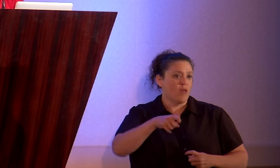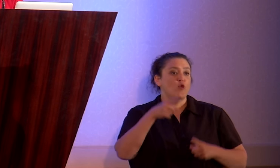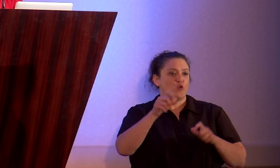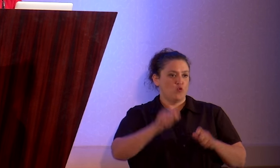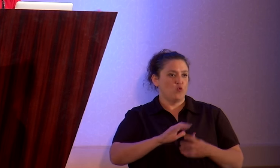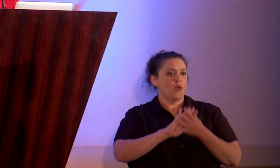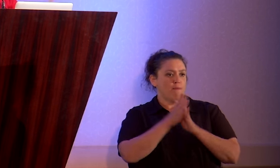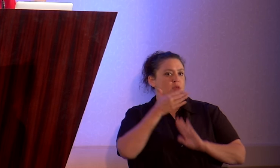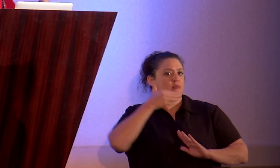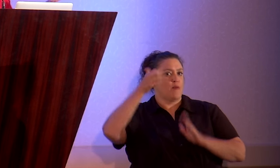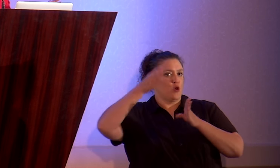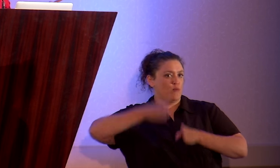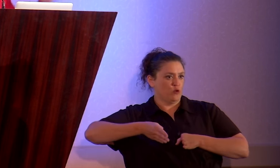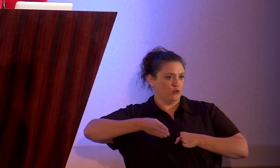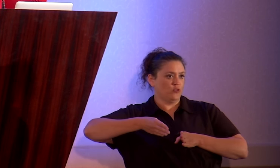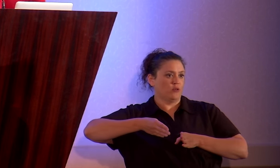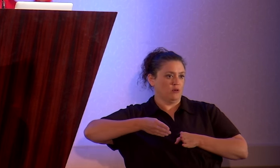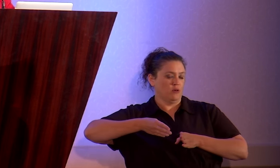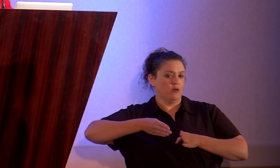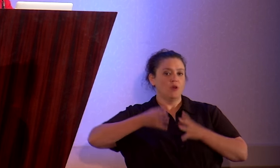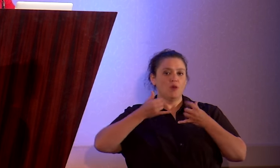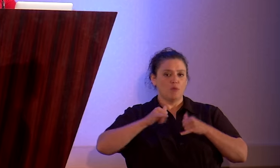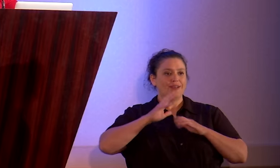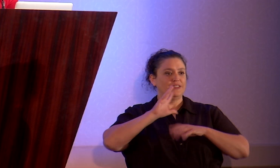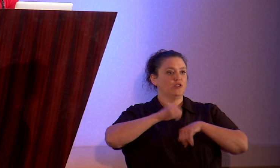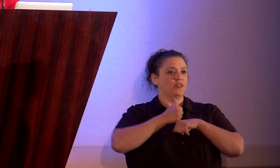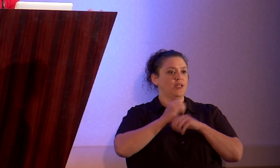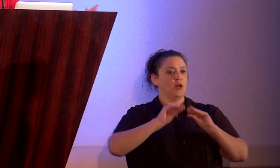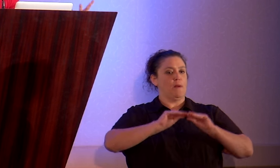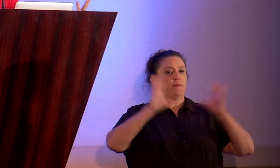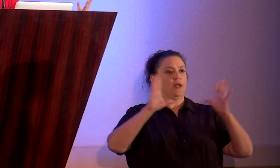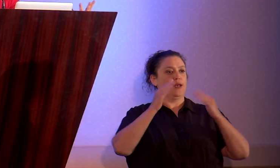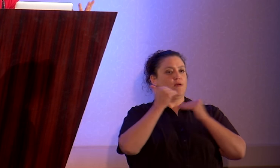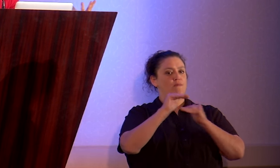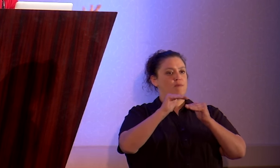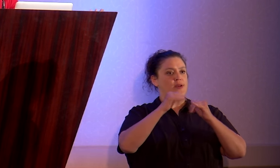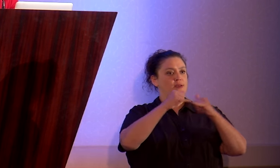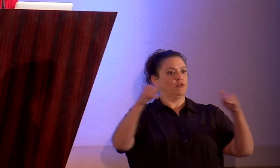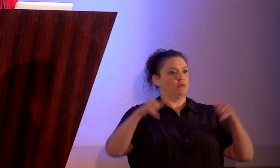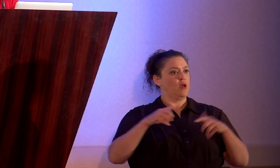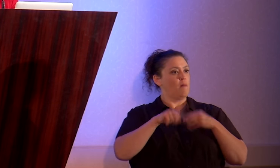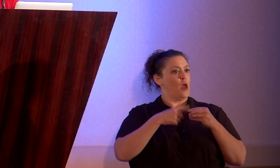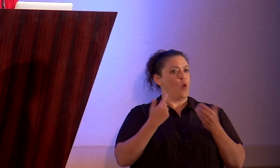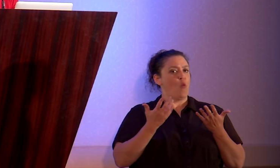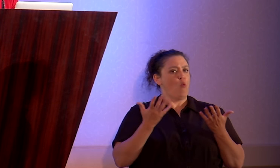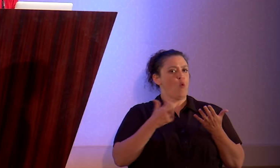the bigger person while still drawing clear boundaries about what you're willing to deal with.